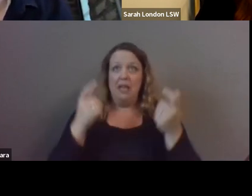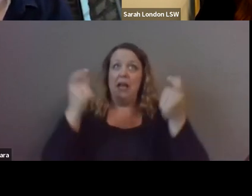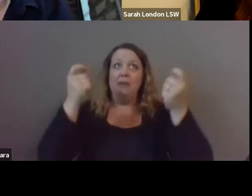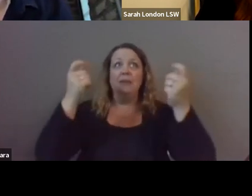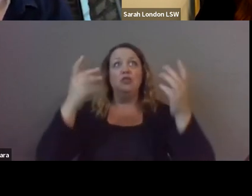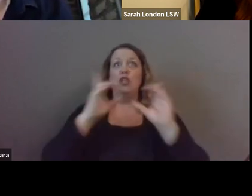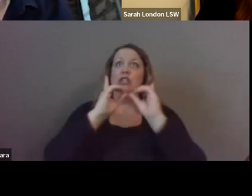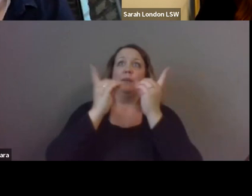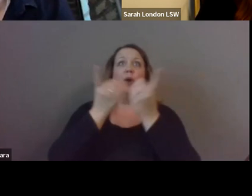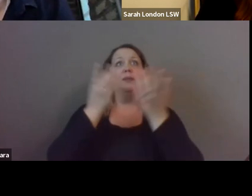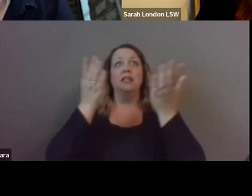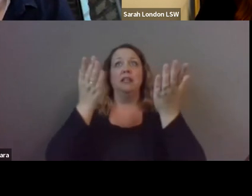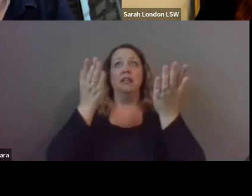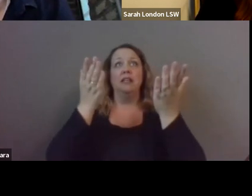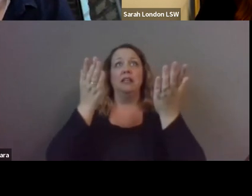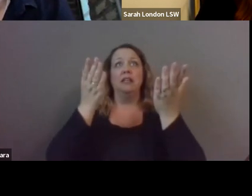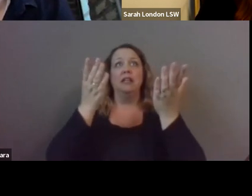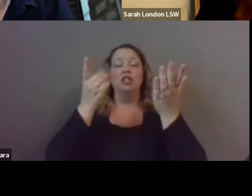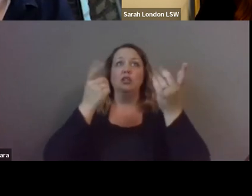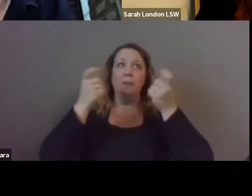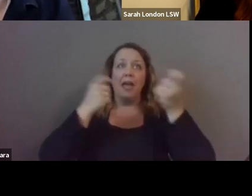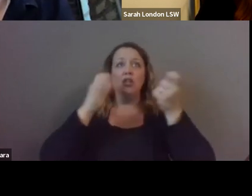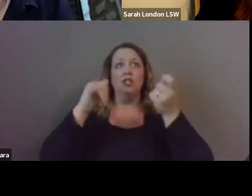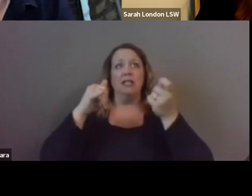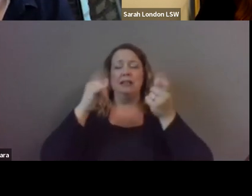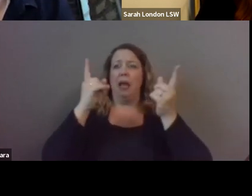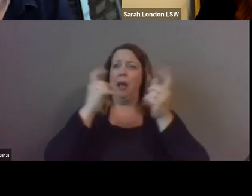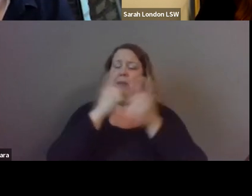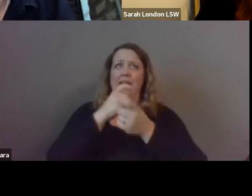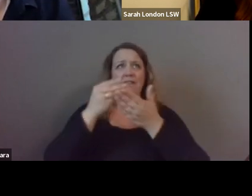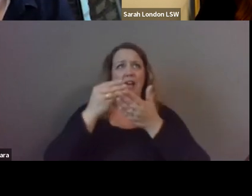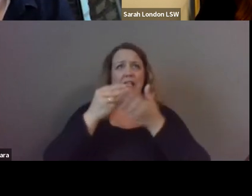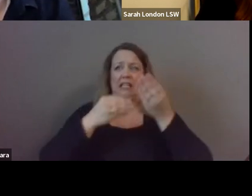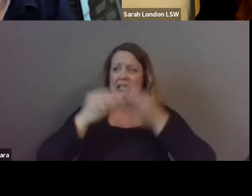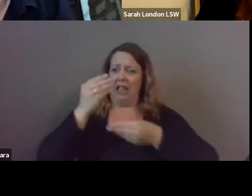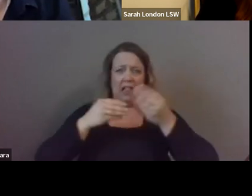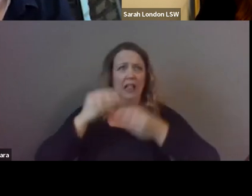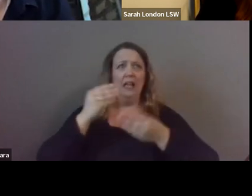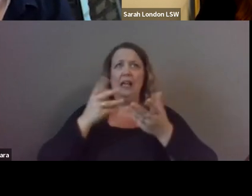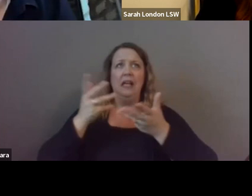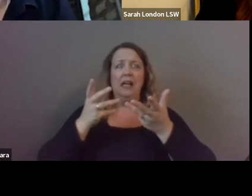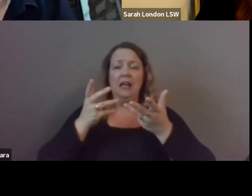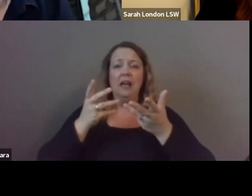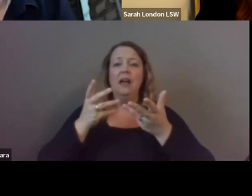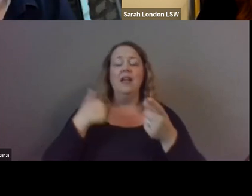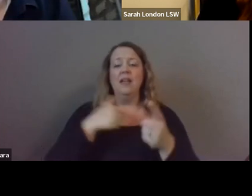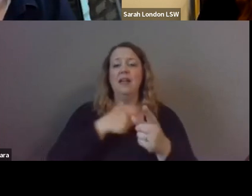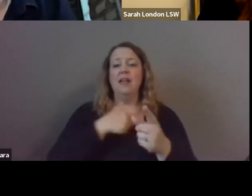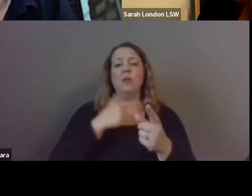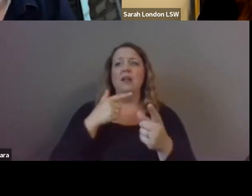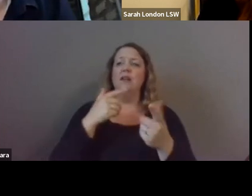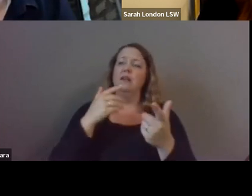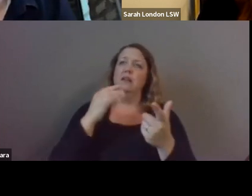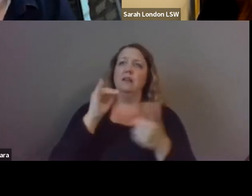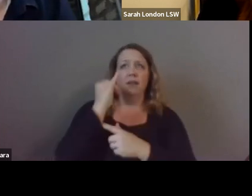this you know complicated funding source um and and and i think if we can get it